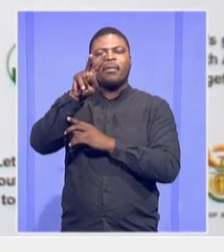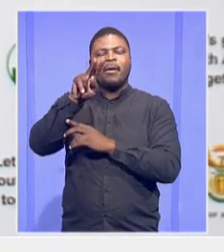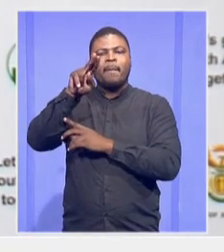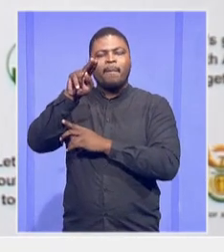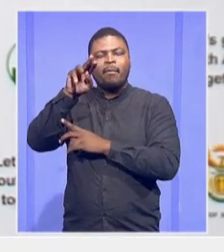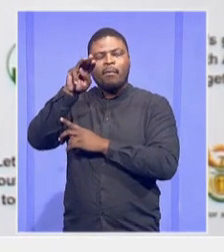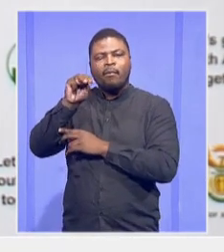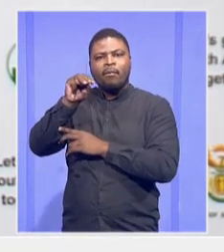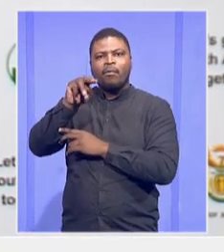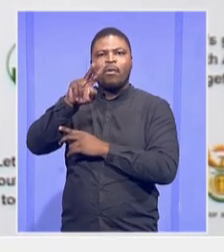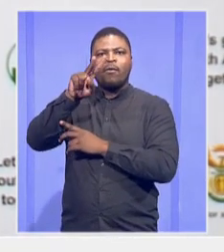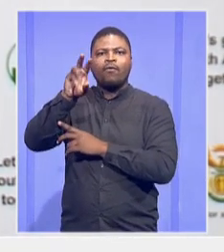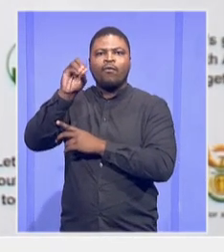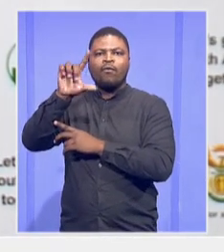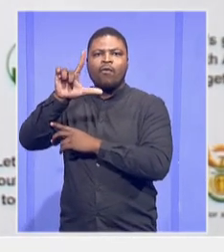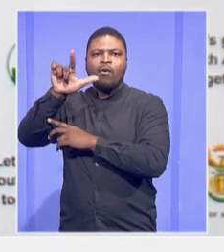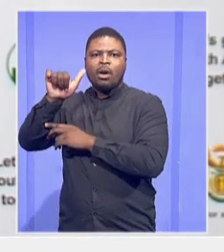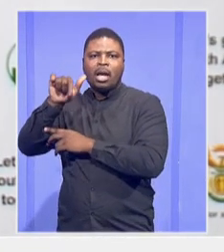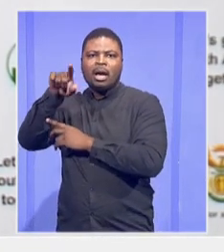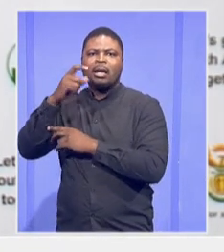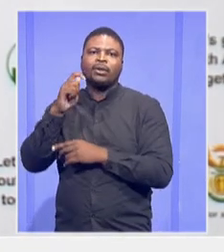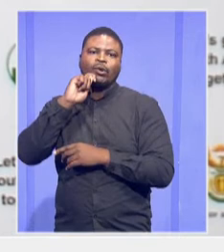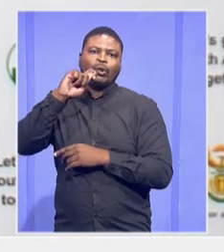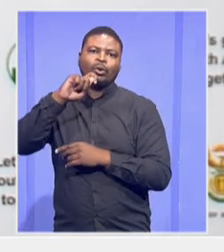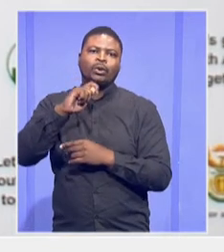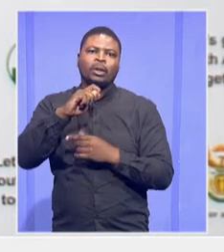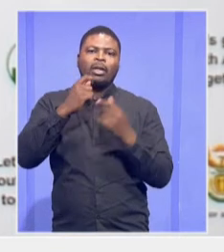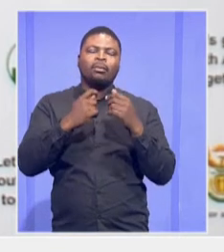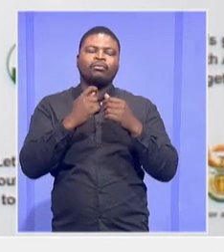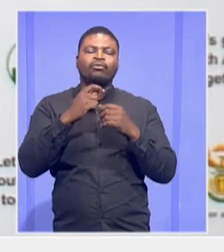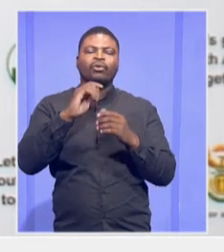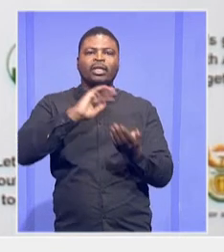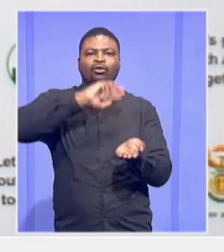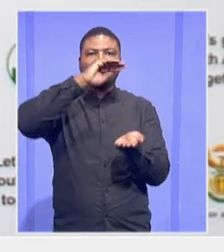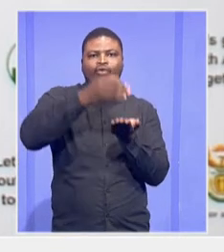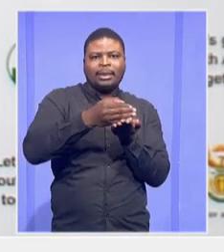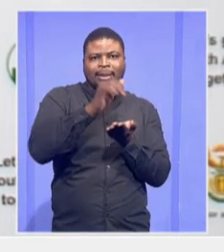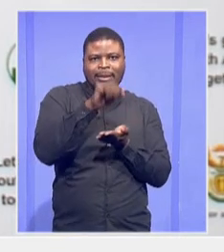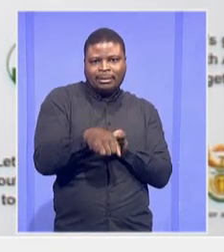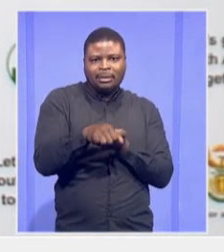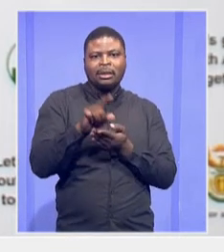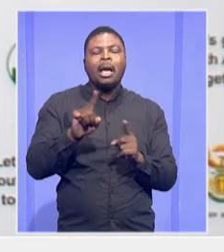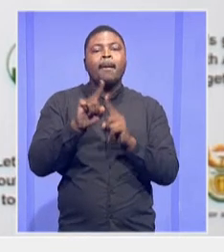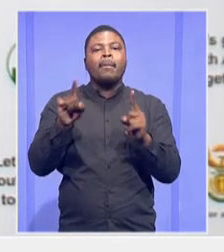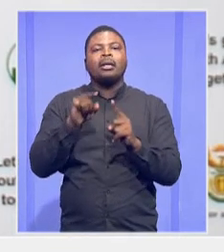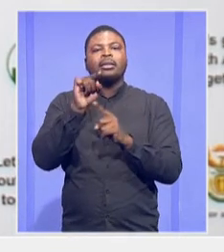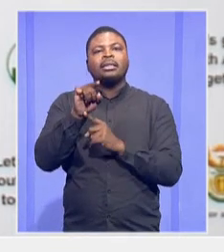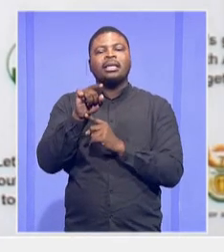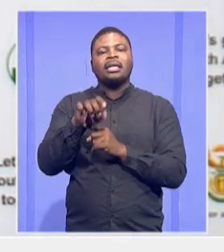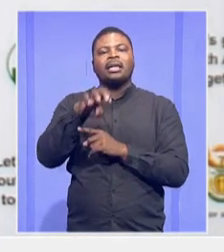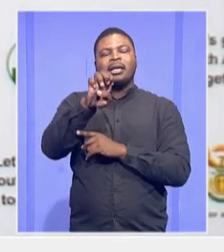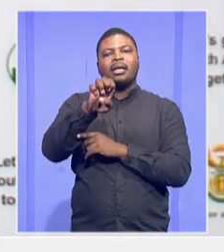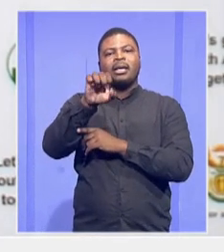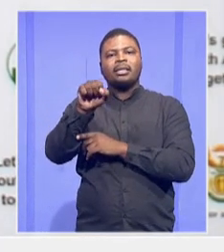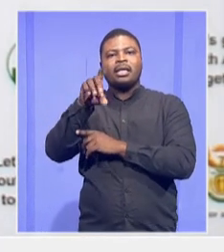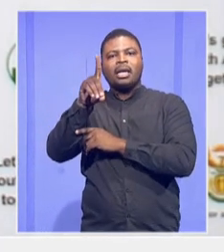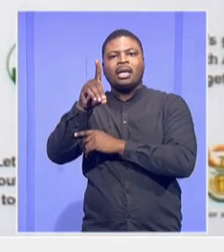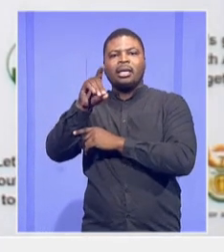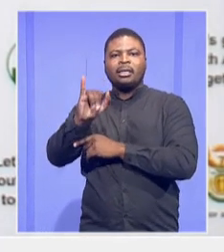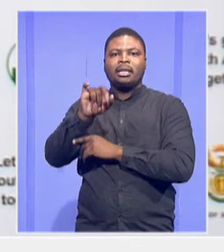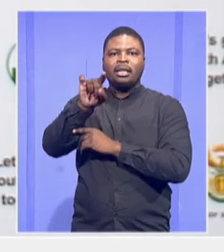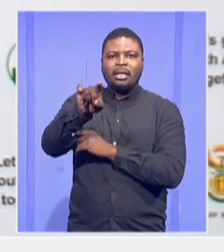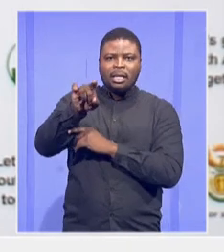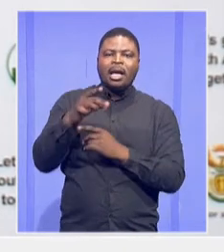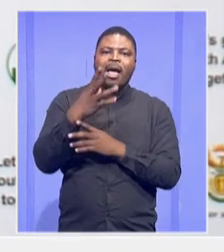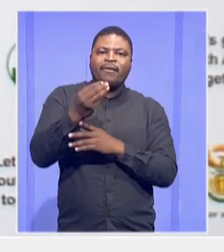A CD, that's where the inappropriate structures are dealt